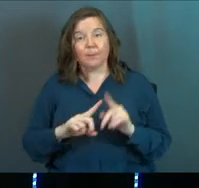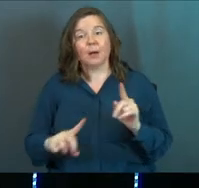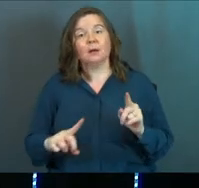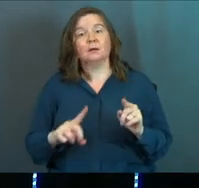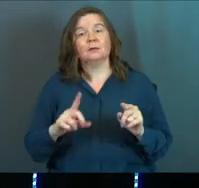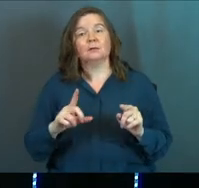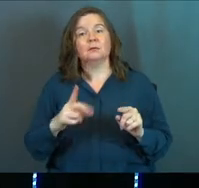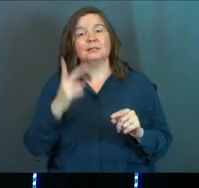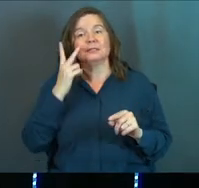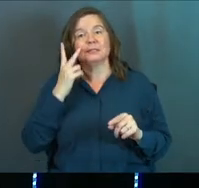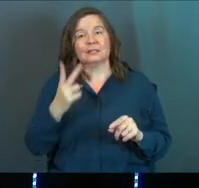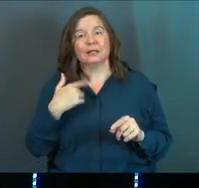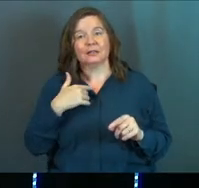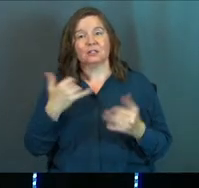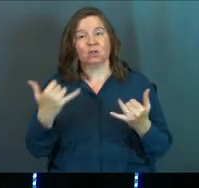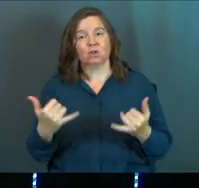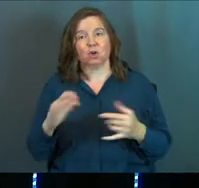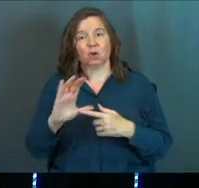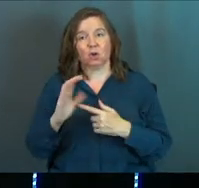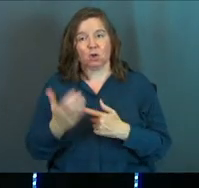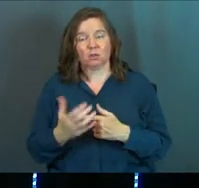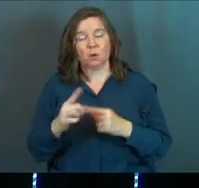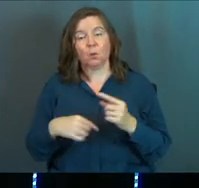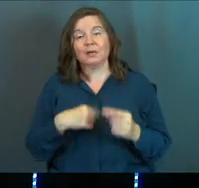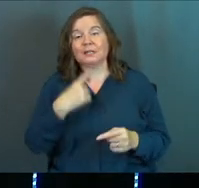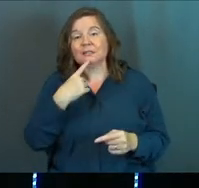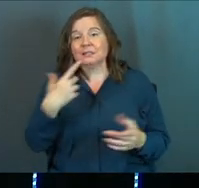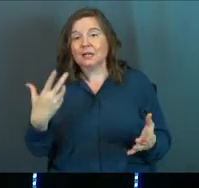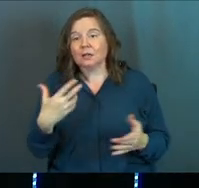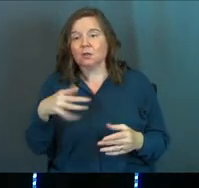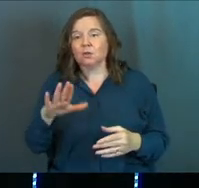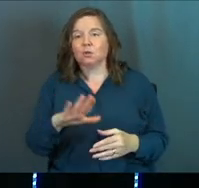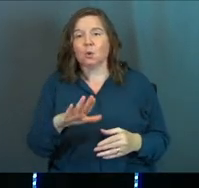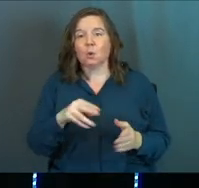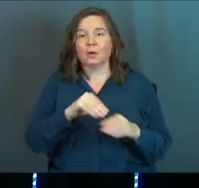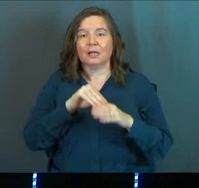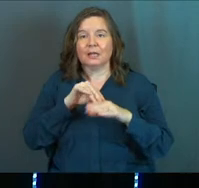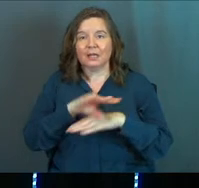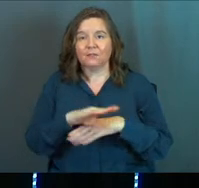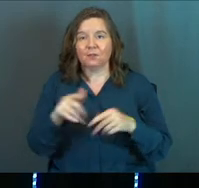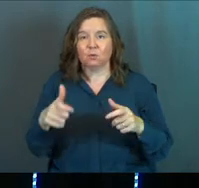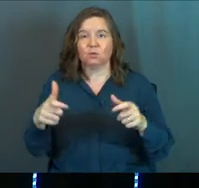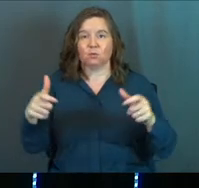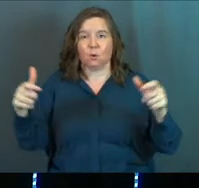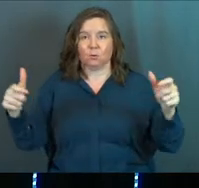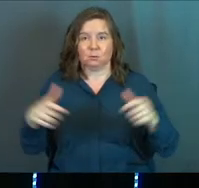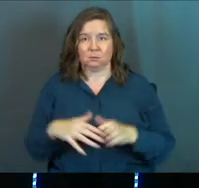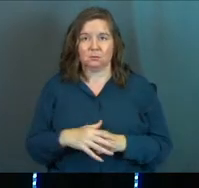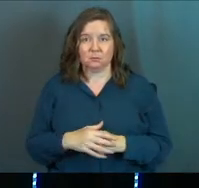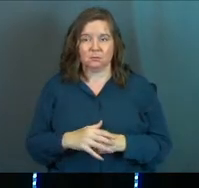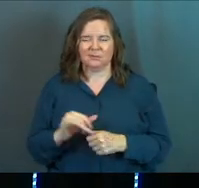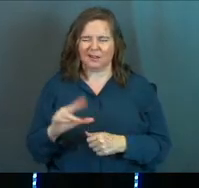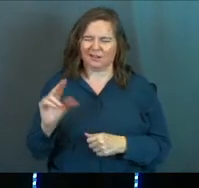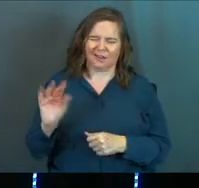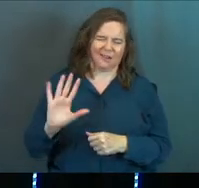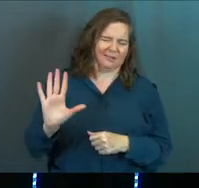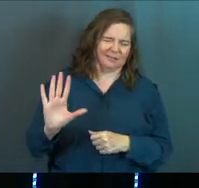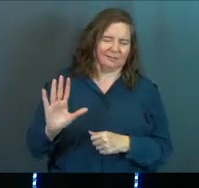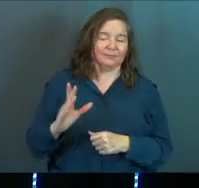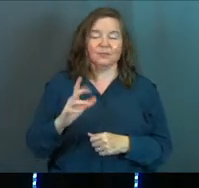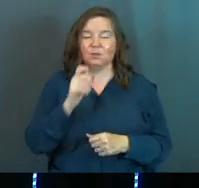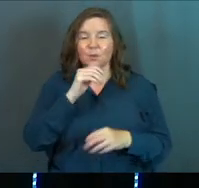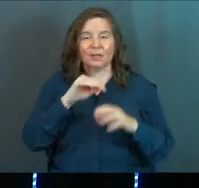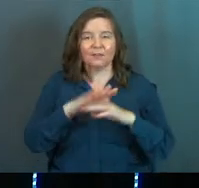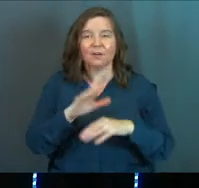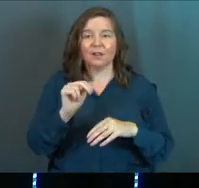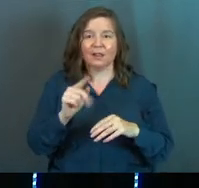but just see this in our current culture. What he's saying there is your influence grows. You're like, no, no, no. You